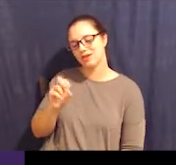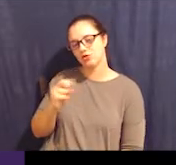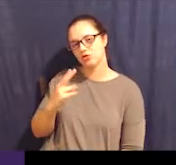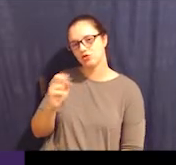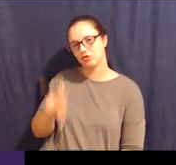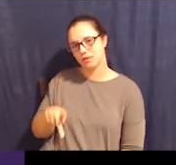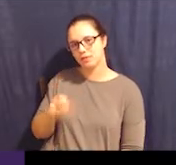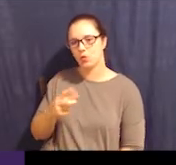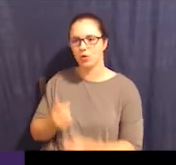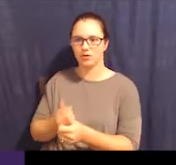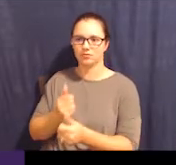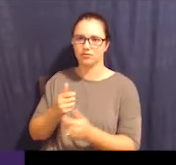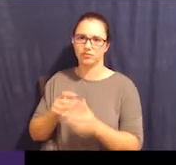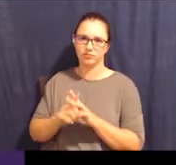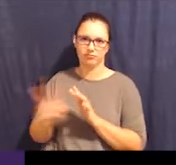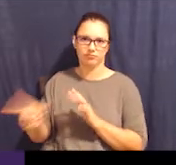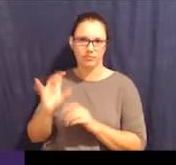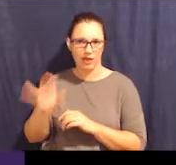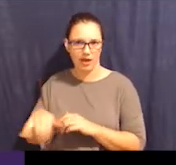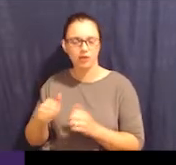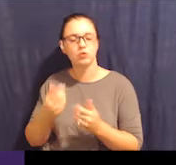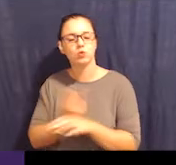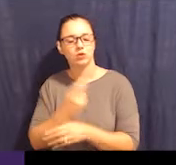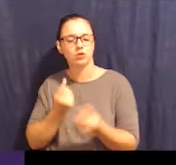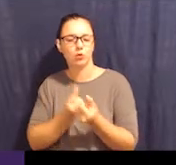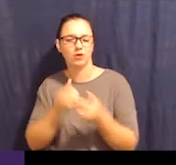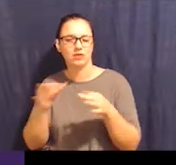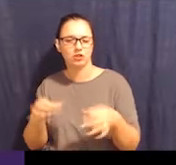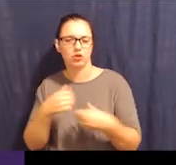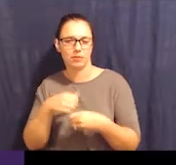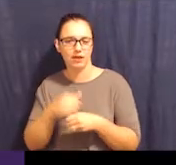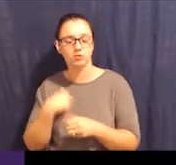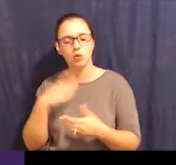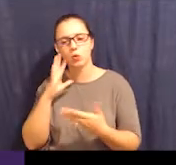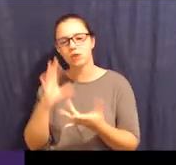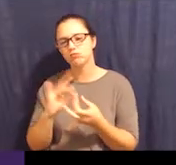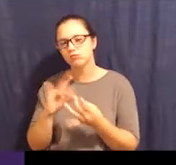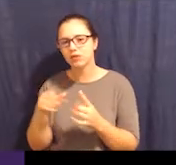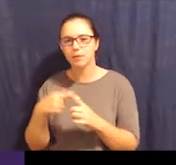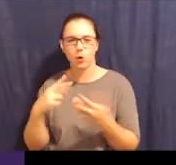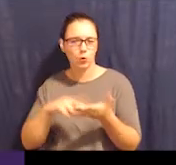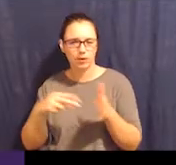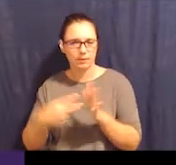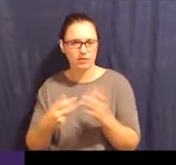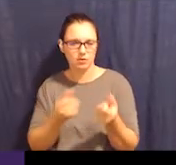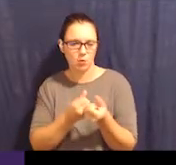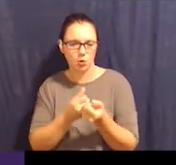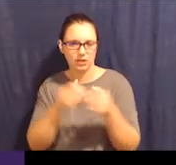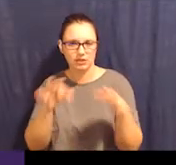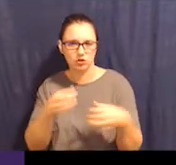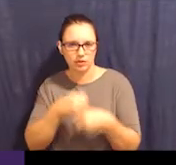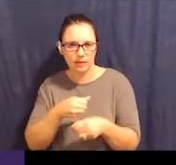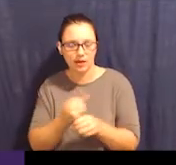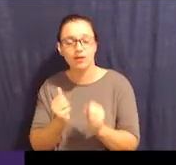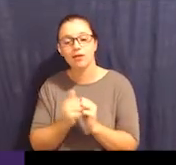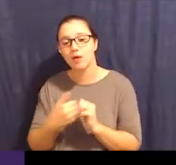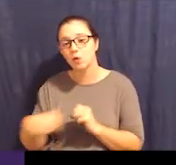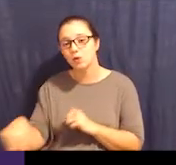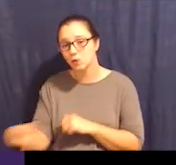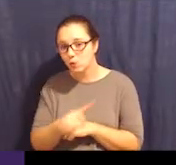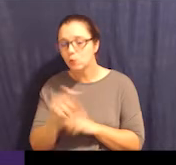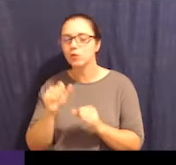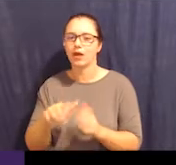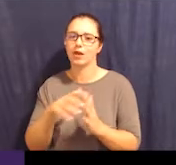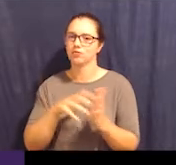guardianship using supported decision-making. So I'm going to talk to you all a little bit about what supported decision-making is and how you can